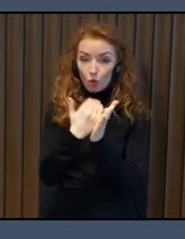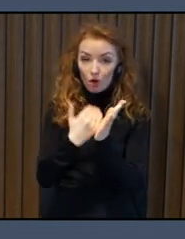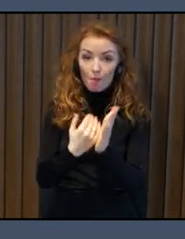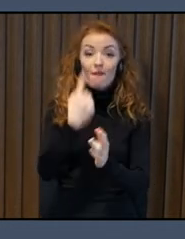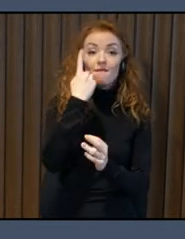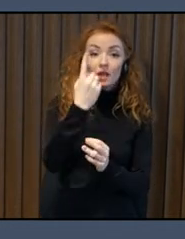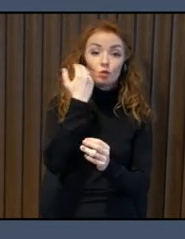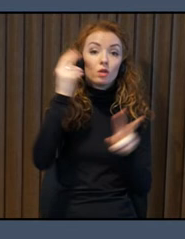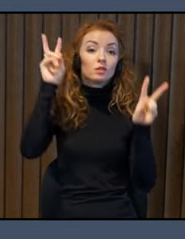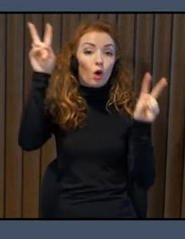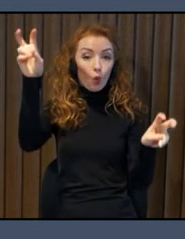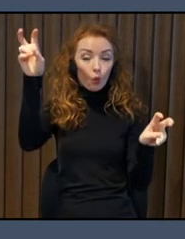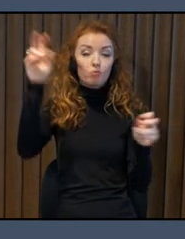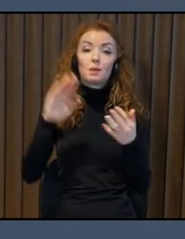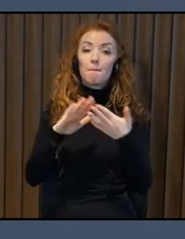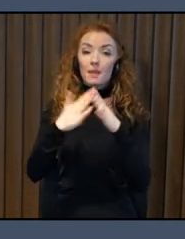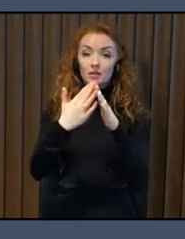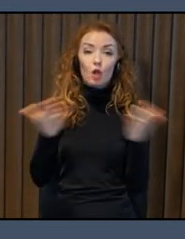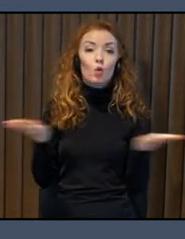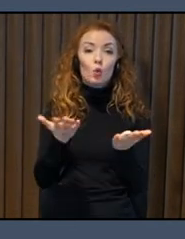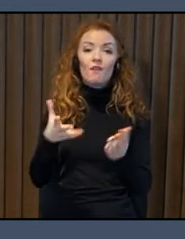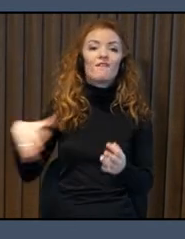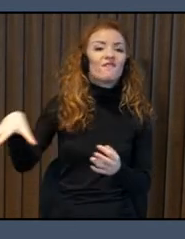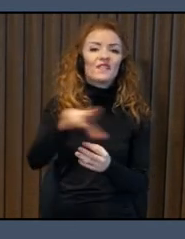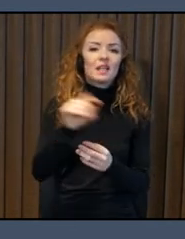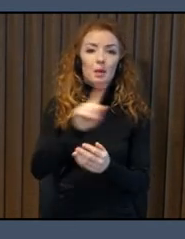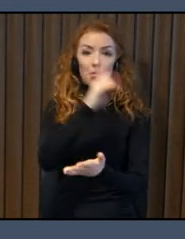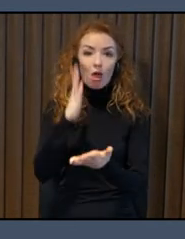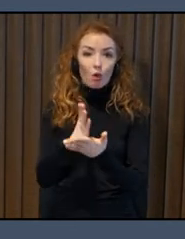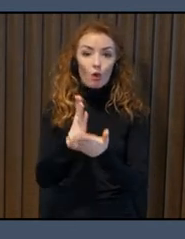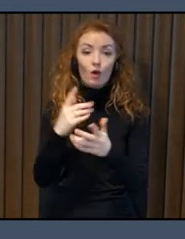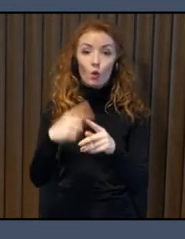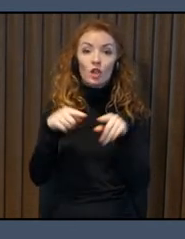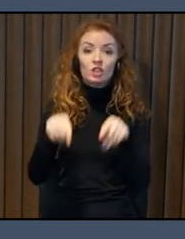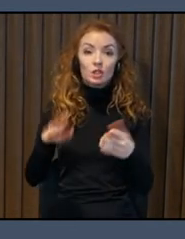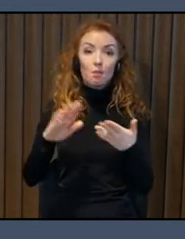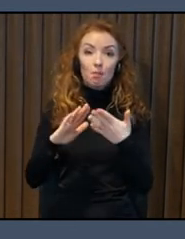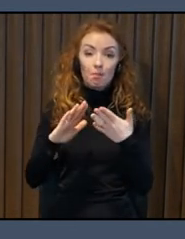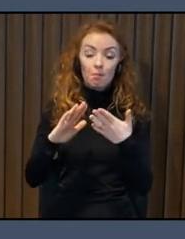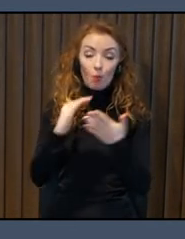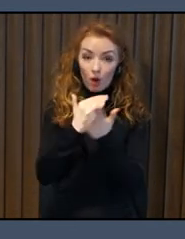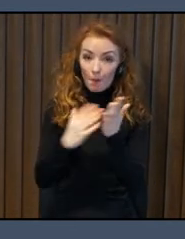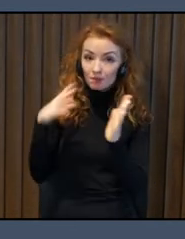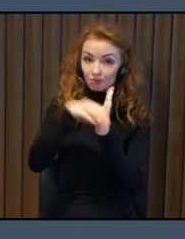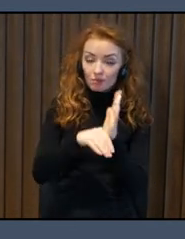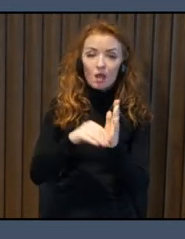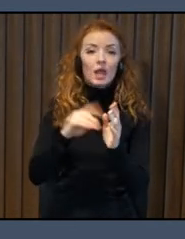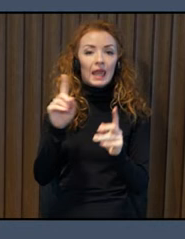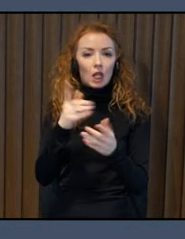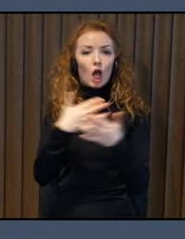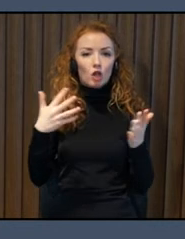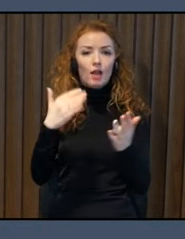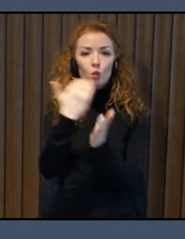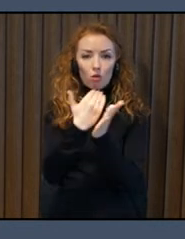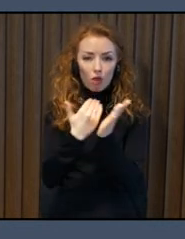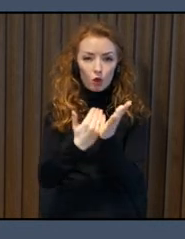This part of the city environment program deals with what regulations we have to consider in urban planning